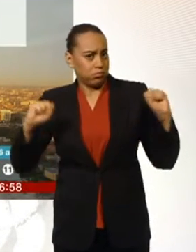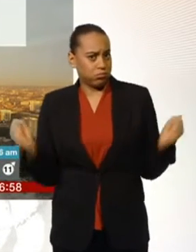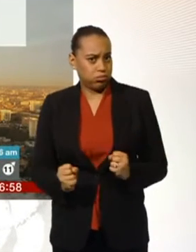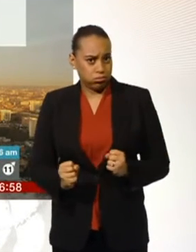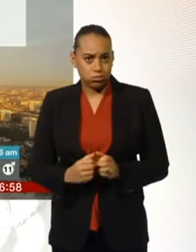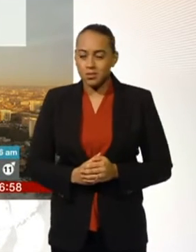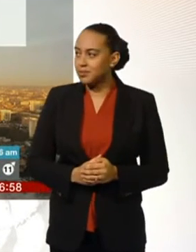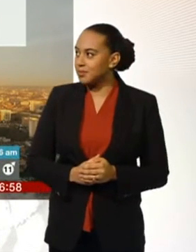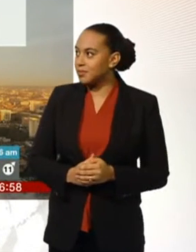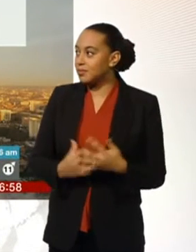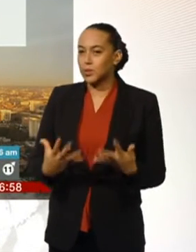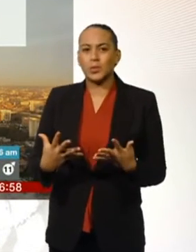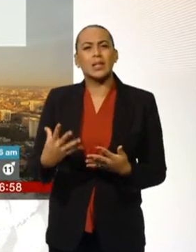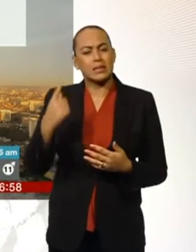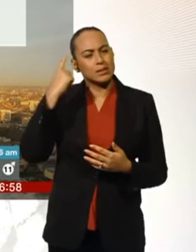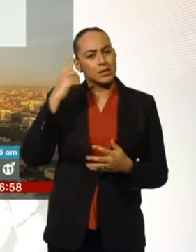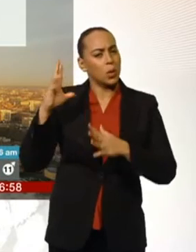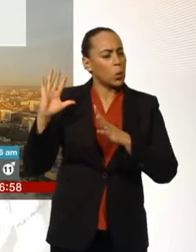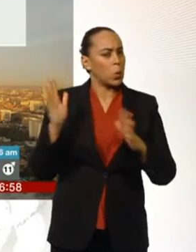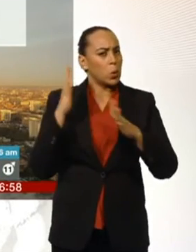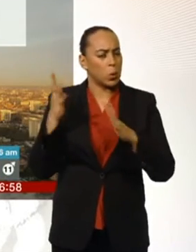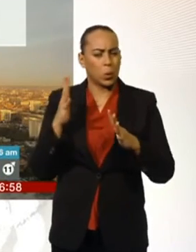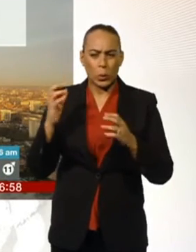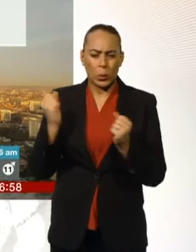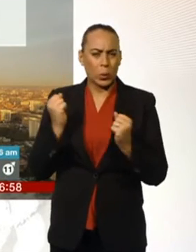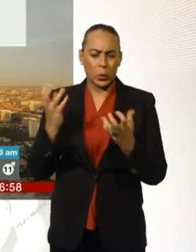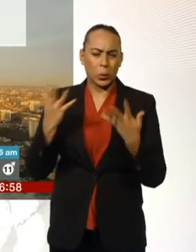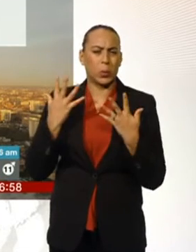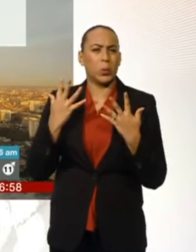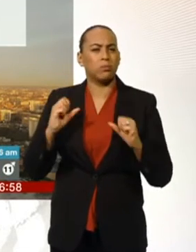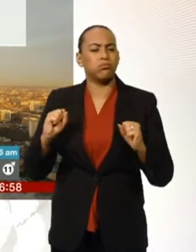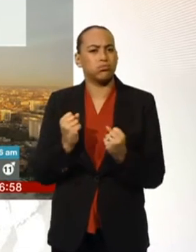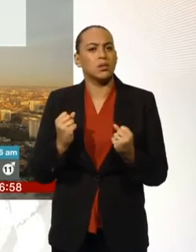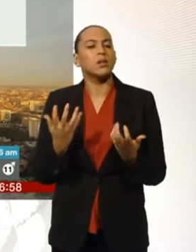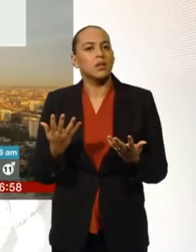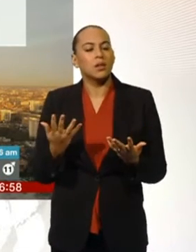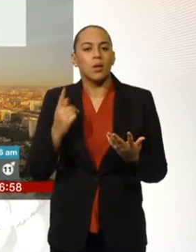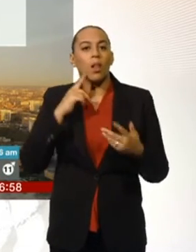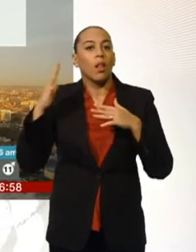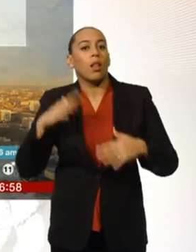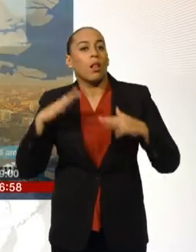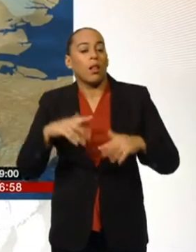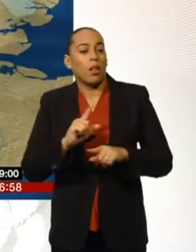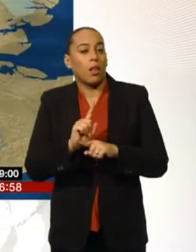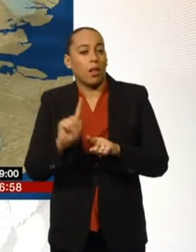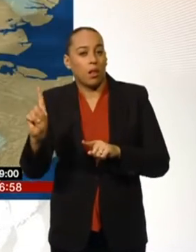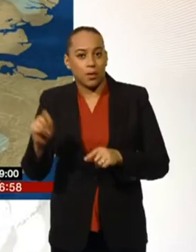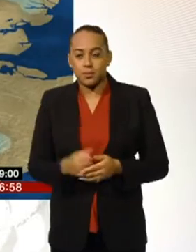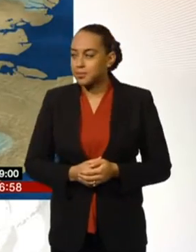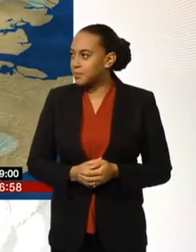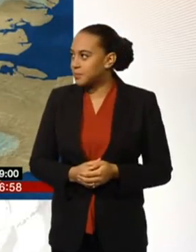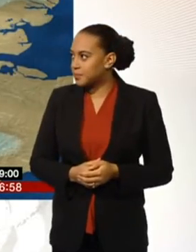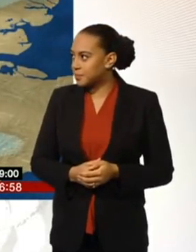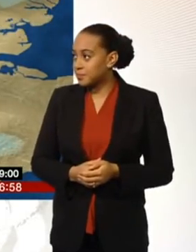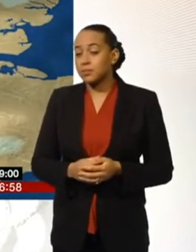Now today, we'll have to factor in quite a lot of wind chill as well, a rather blustery feel to things. And there'll be some showers pushing through a bit later on through the afternoon. But